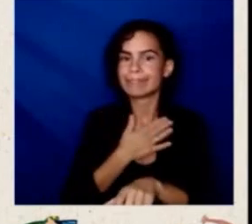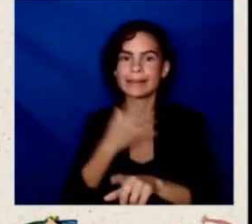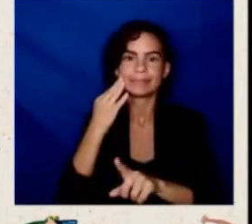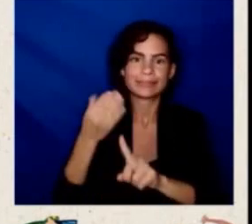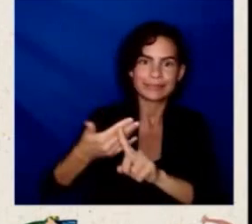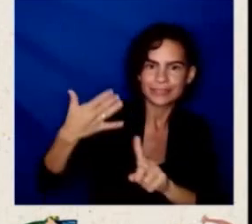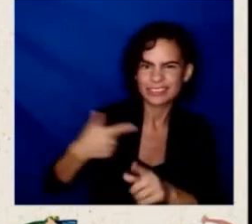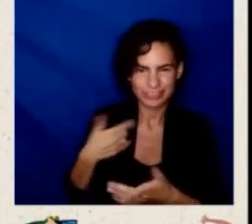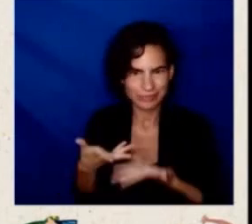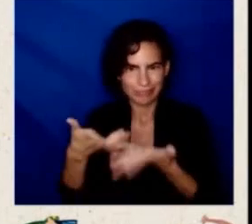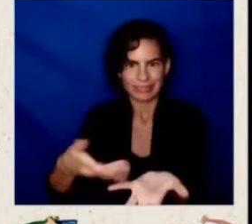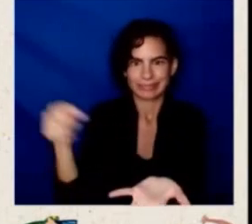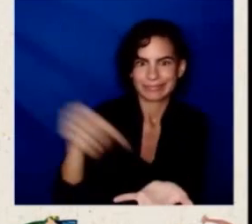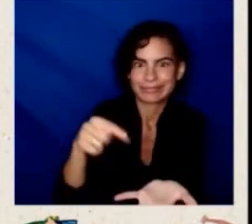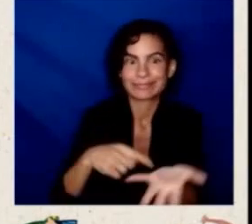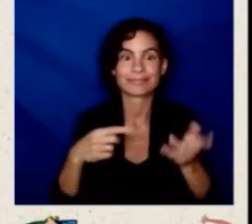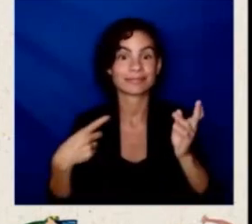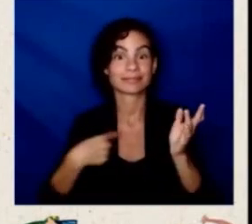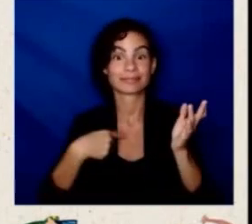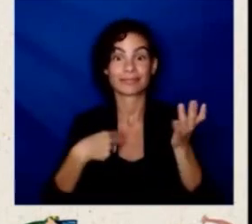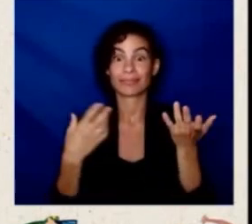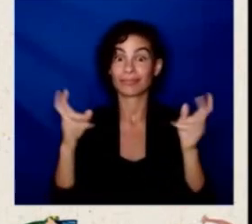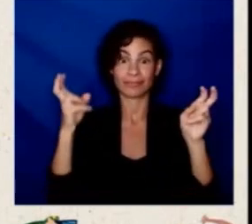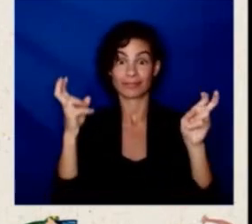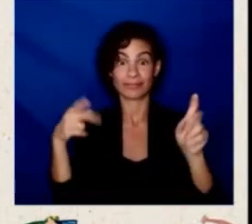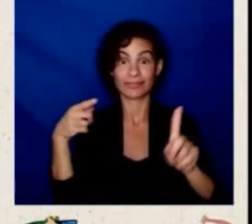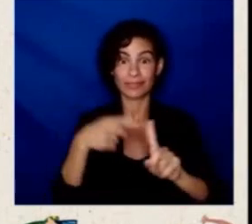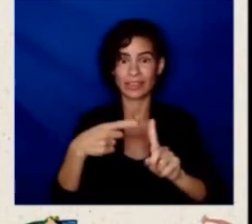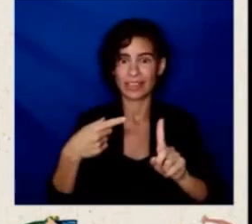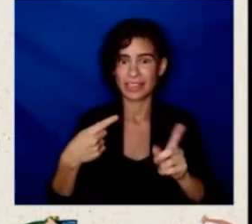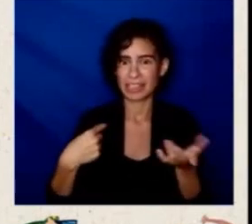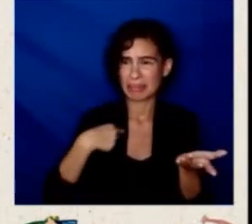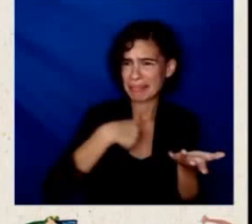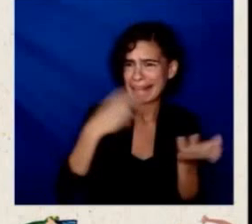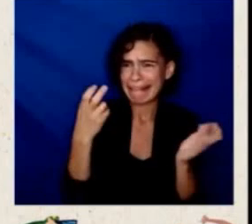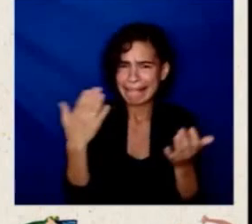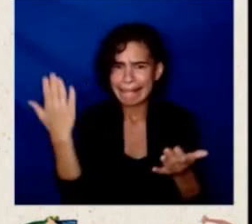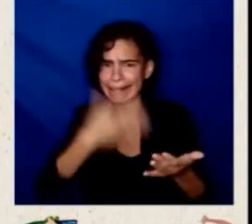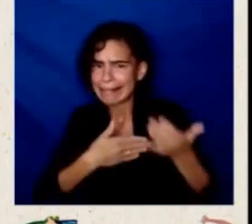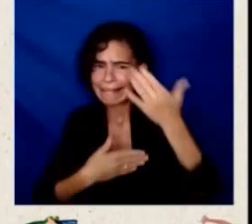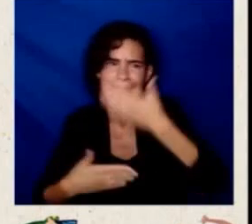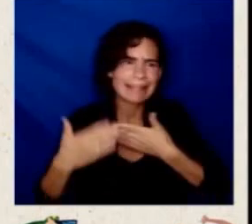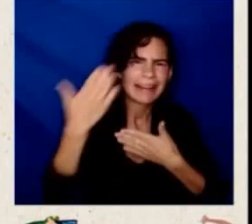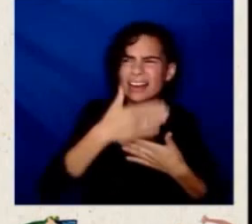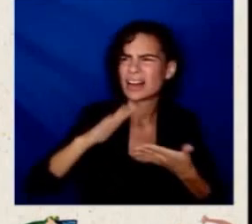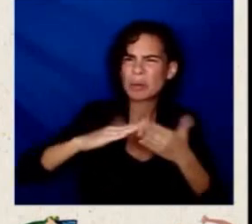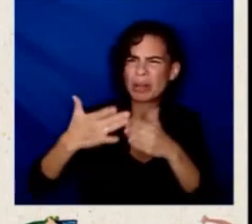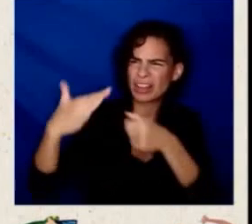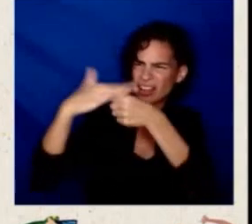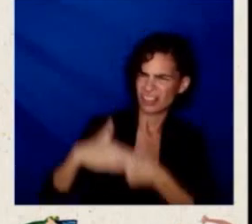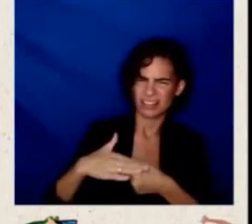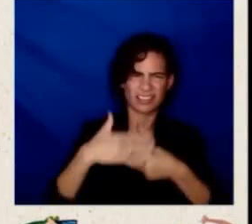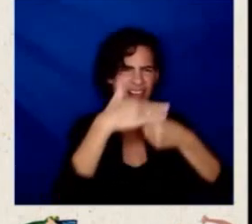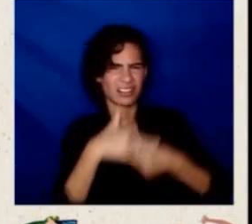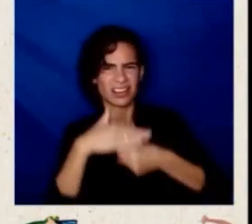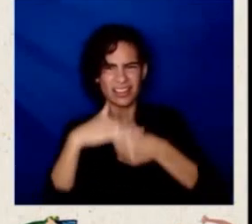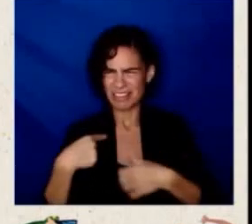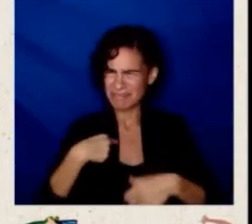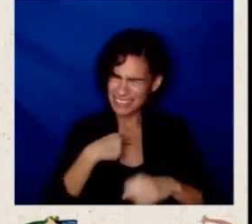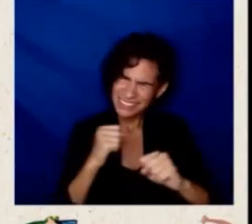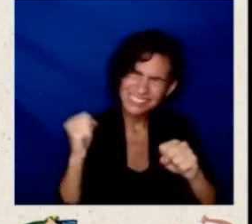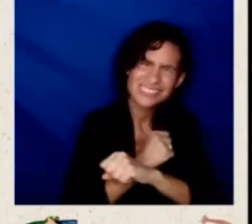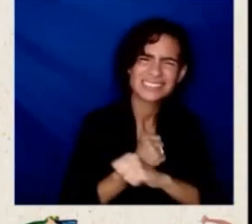communities that have had to really, you know, use all their grit, determination, all their resources, get creative. So that's really